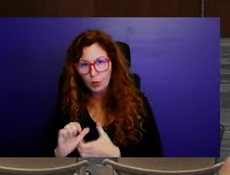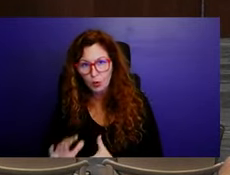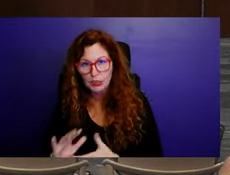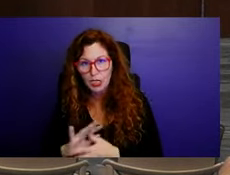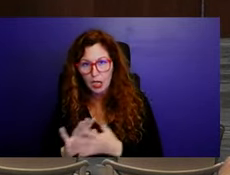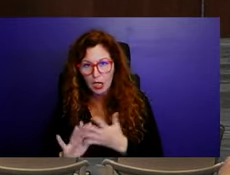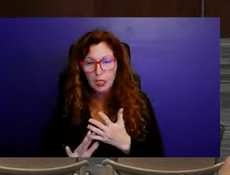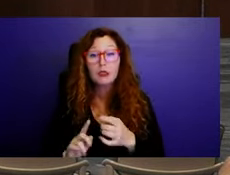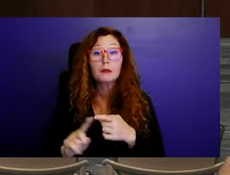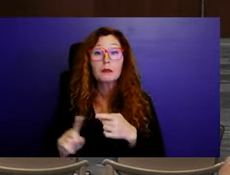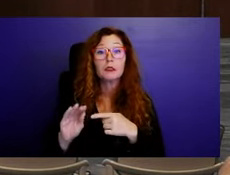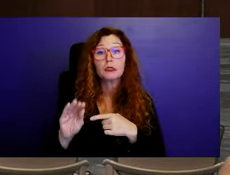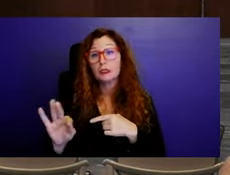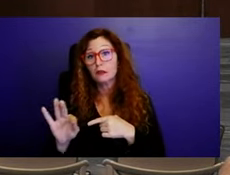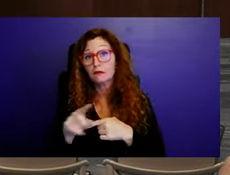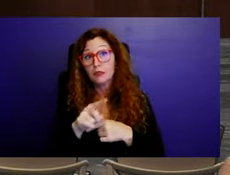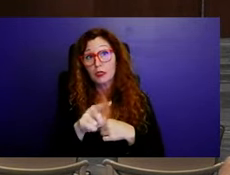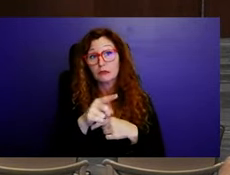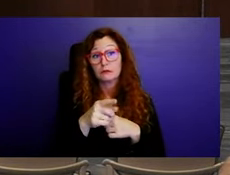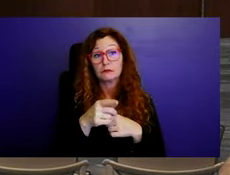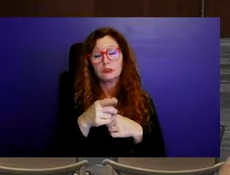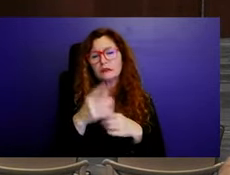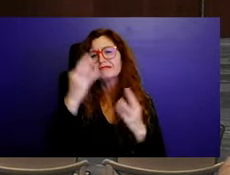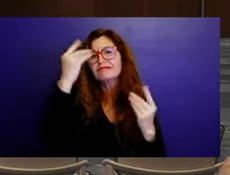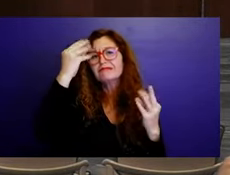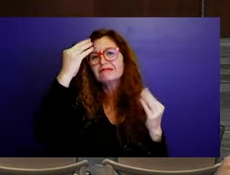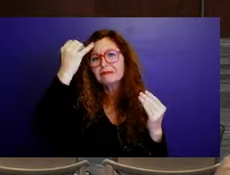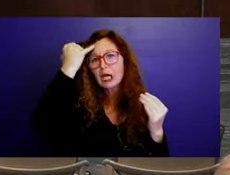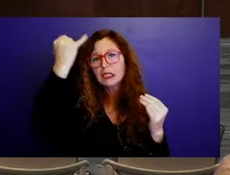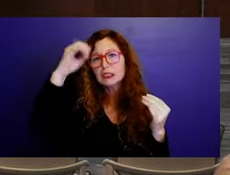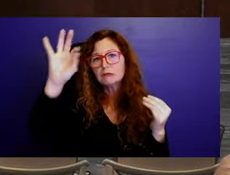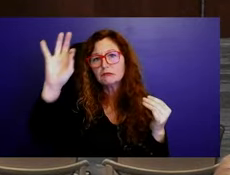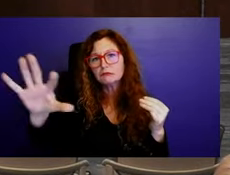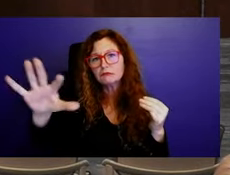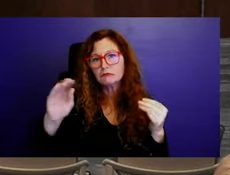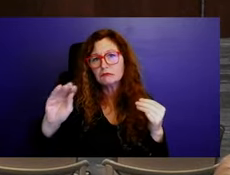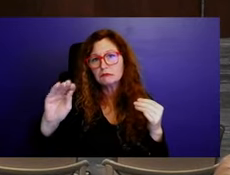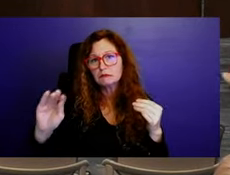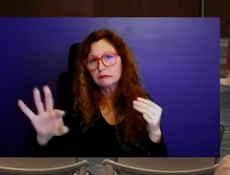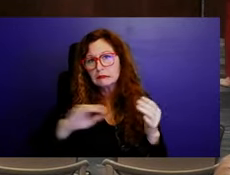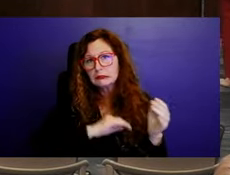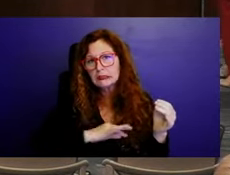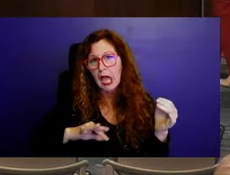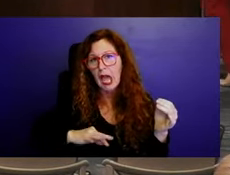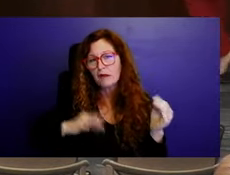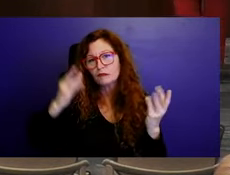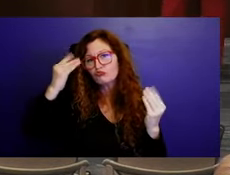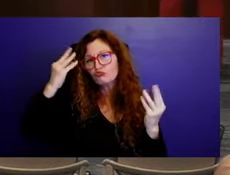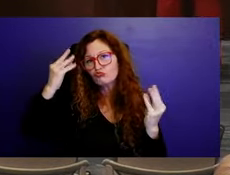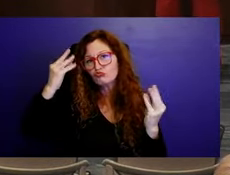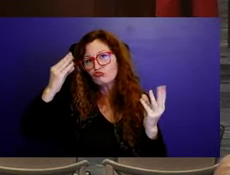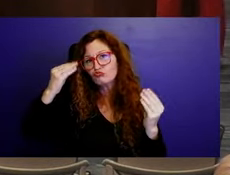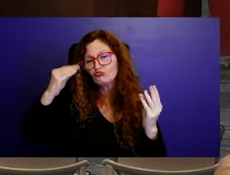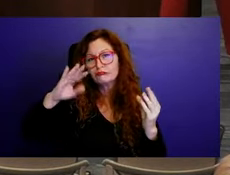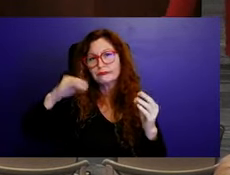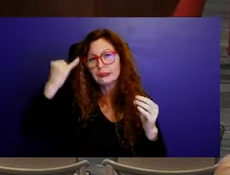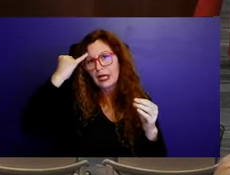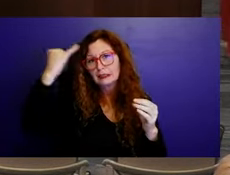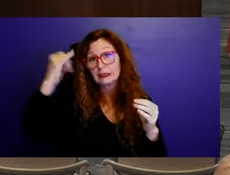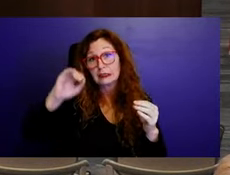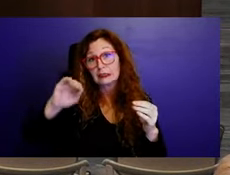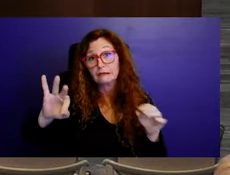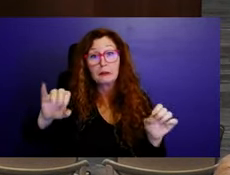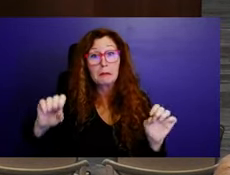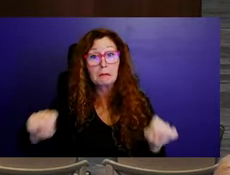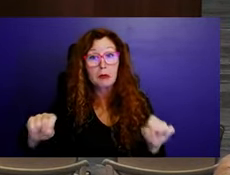or something like that. So I would just like staff to maybe look at that and see if that's a feasibility. Yes. And,